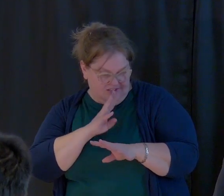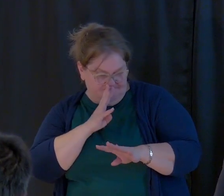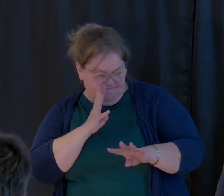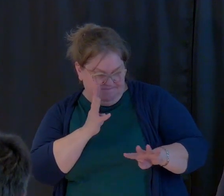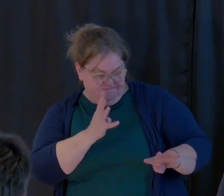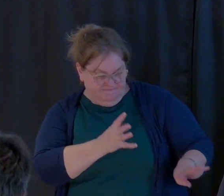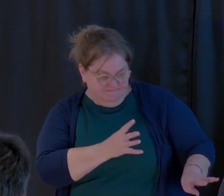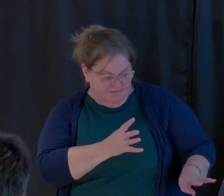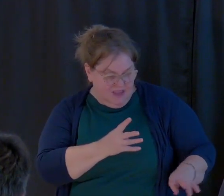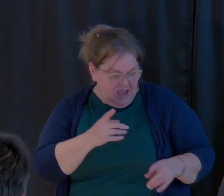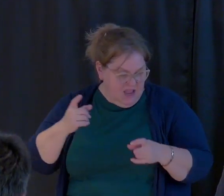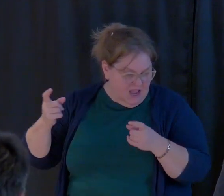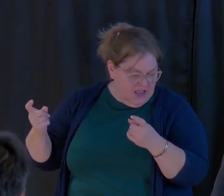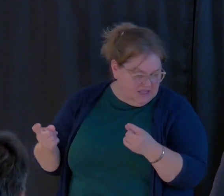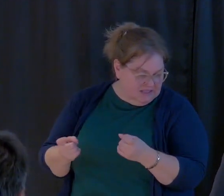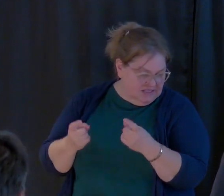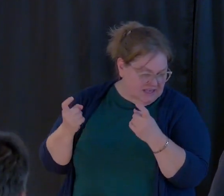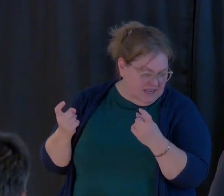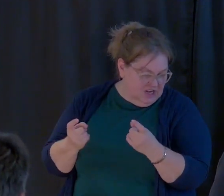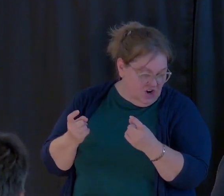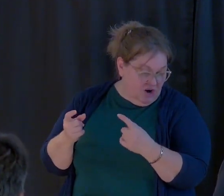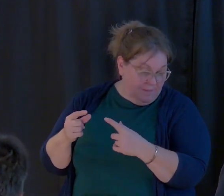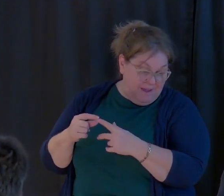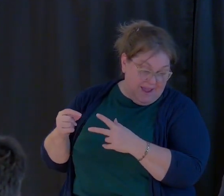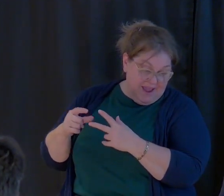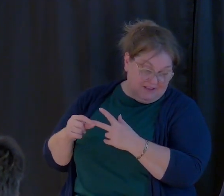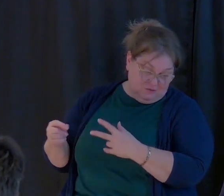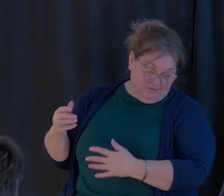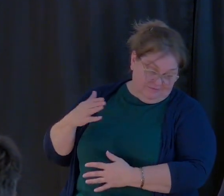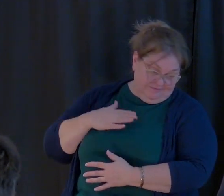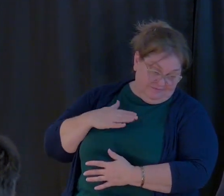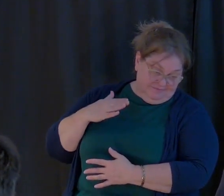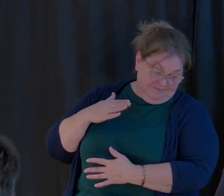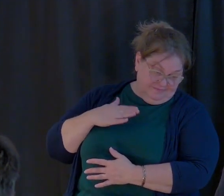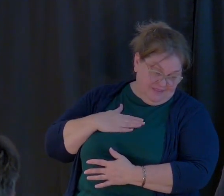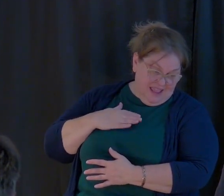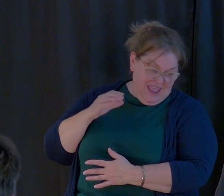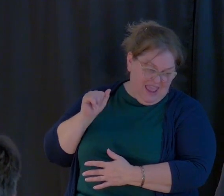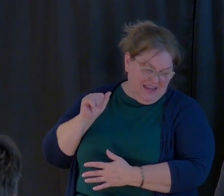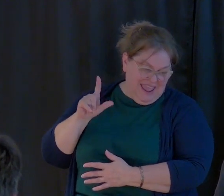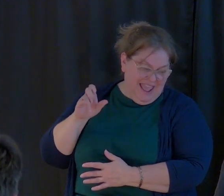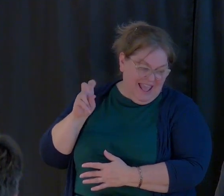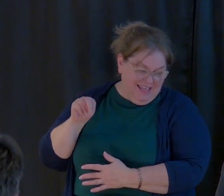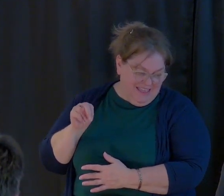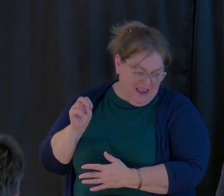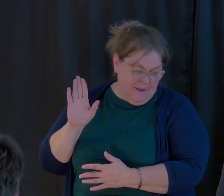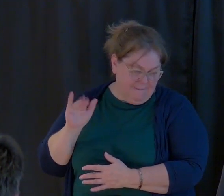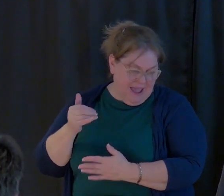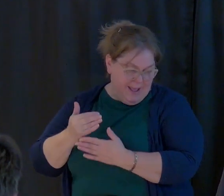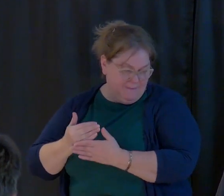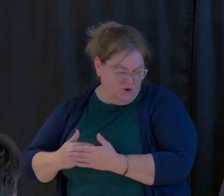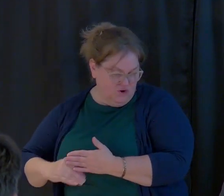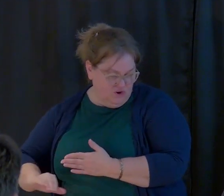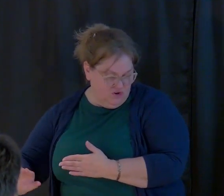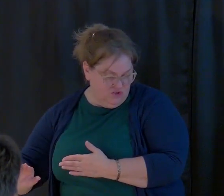a sinner by choice and an alien by birth.